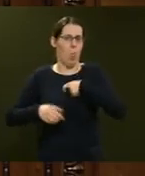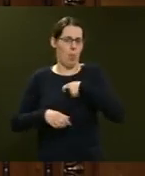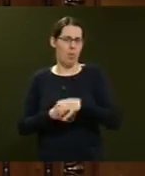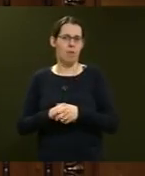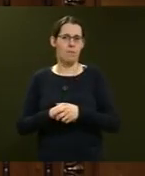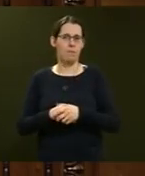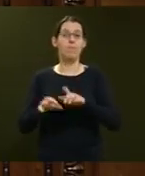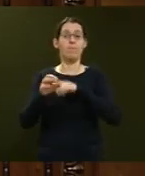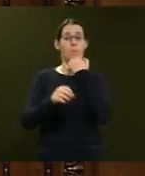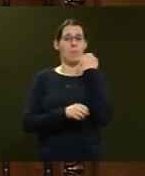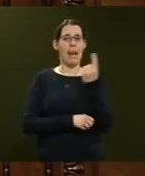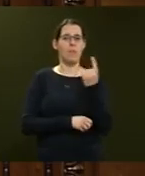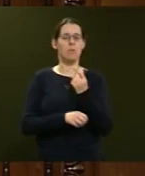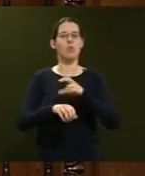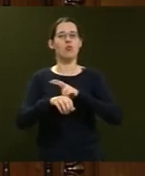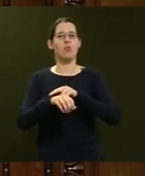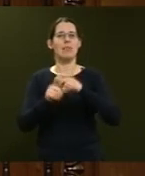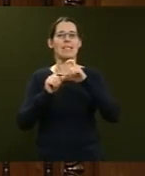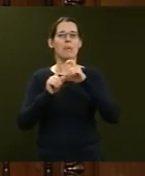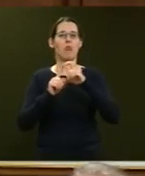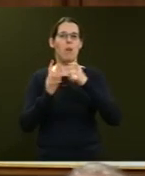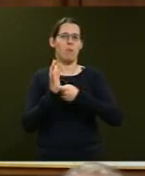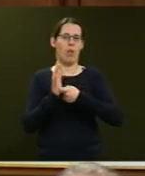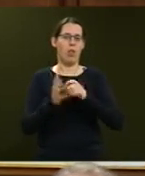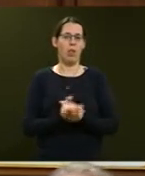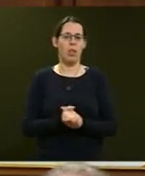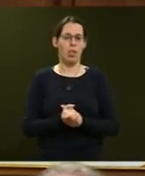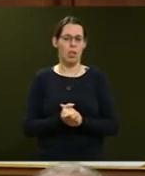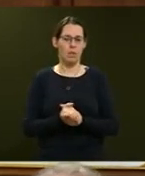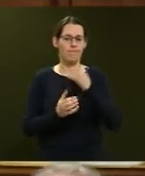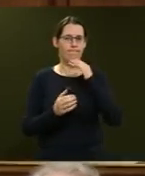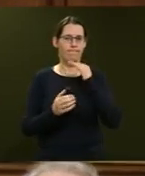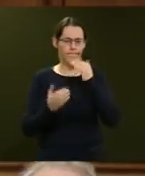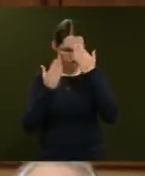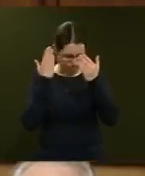Question number 11, Dr Deborah Russell. Question number 11, Dr